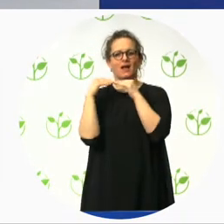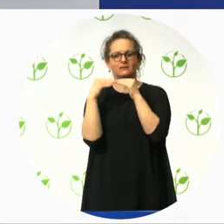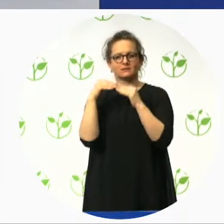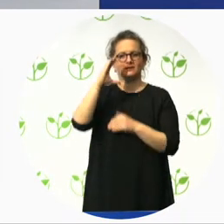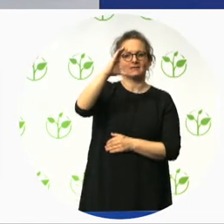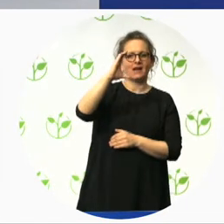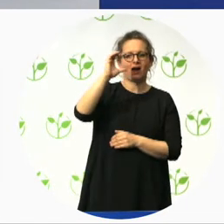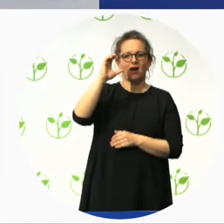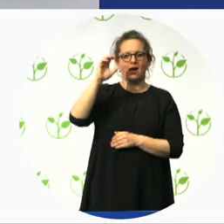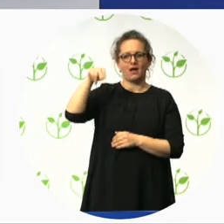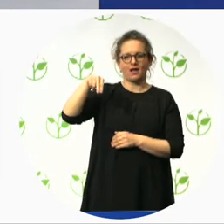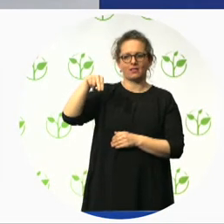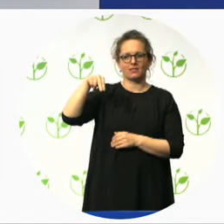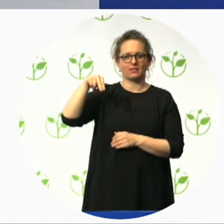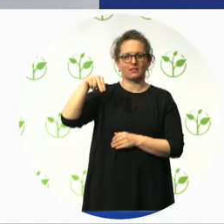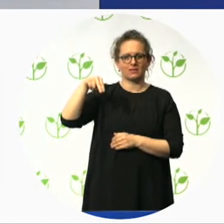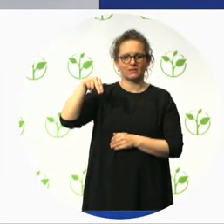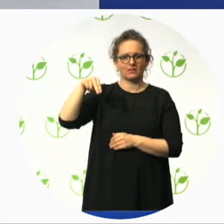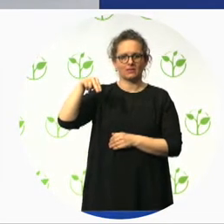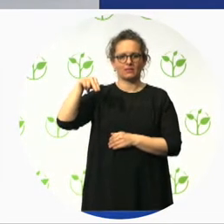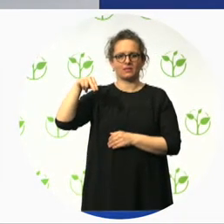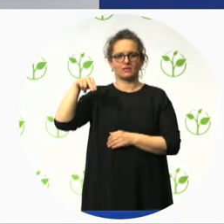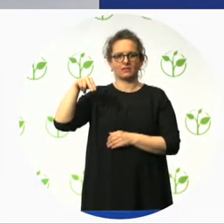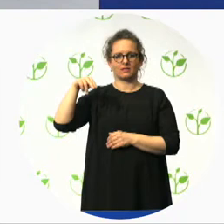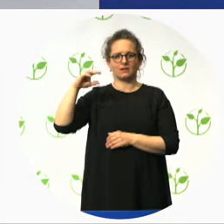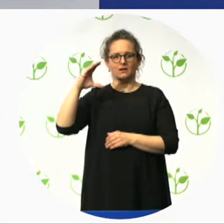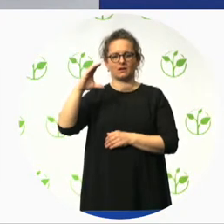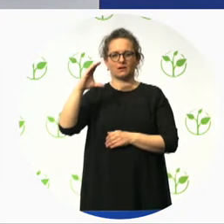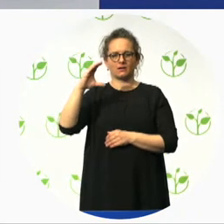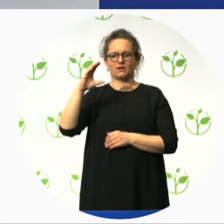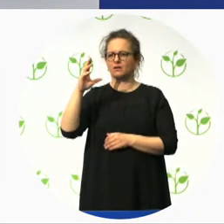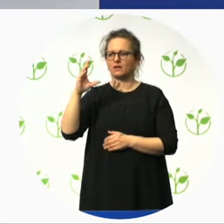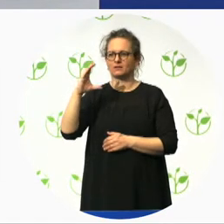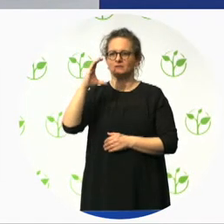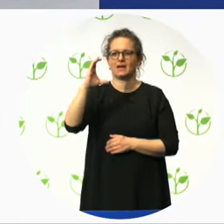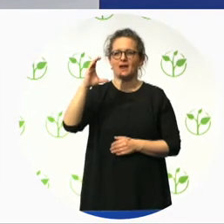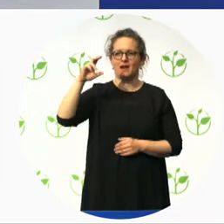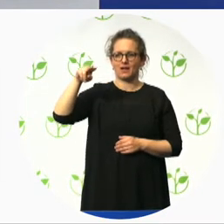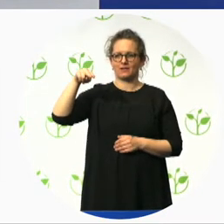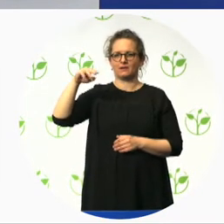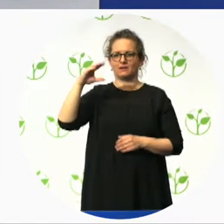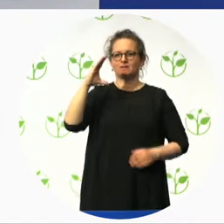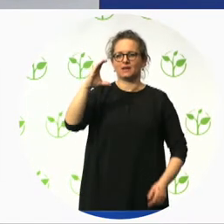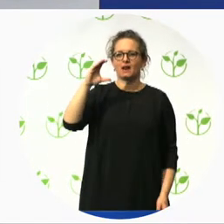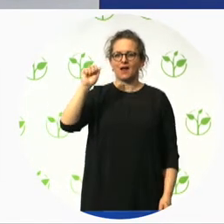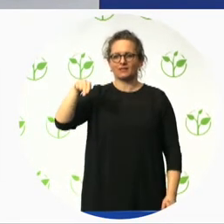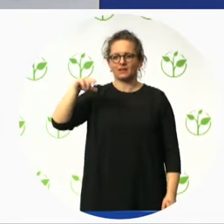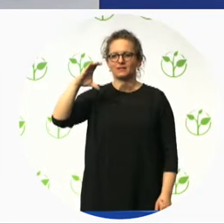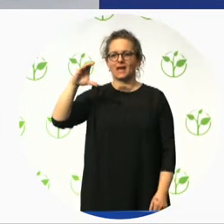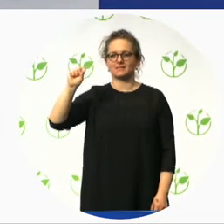environment standard which also applies to federal facilities and federal regulated